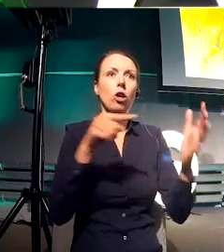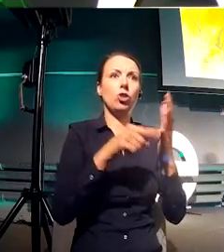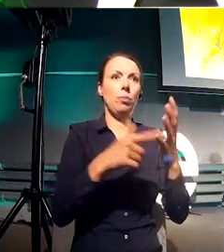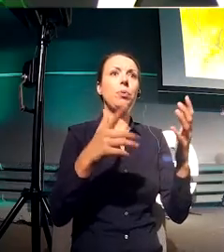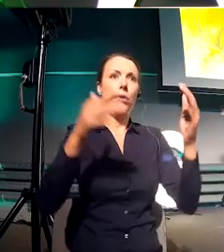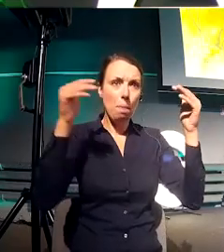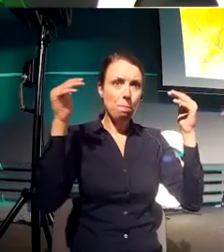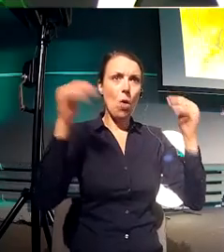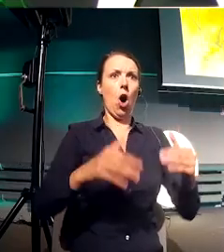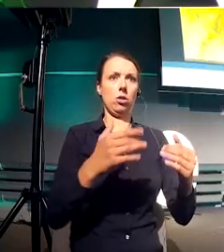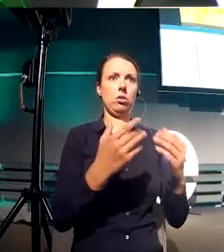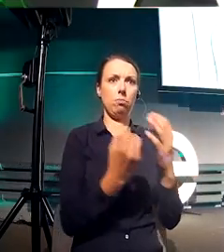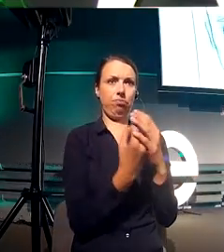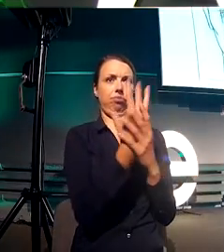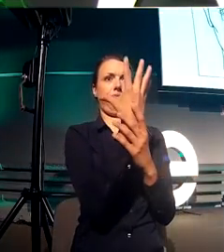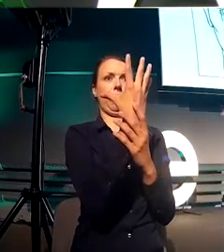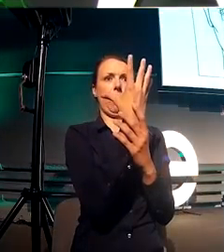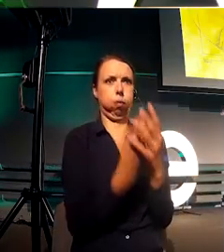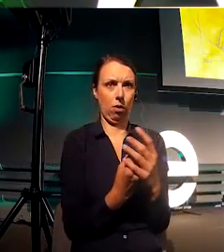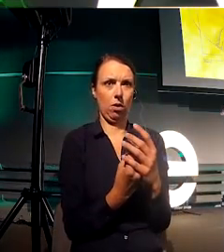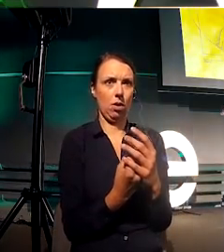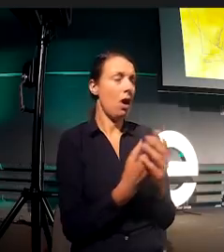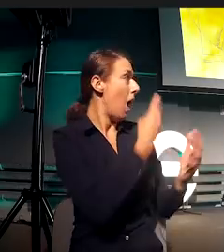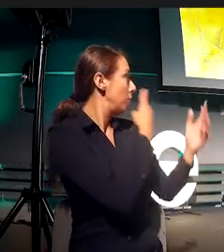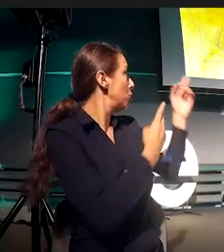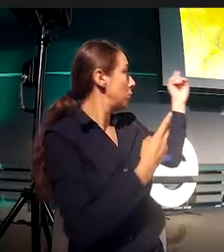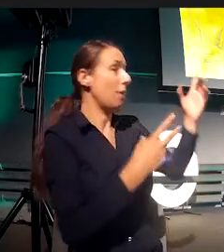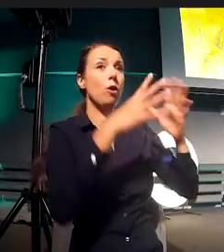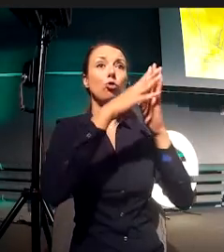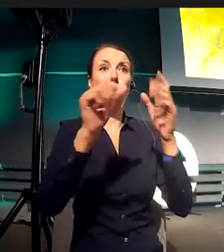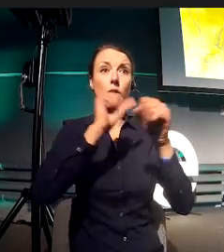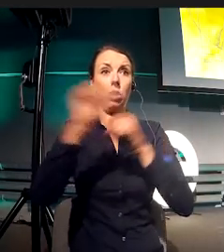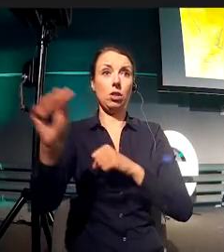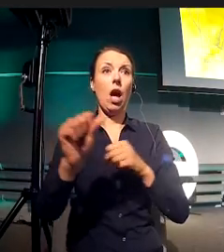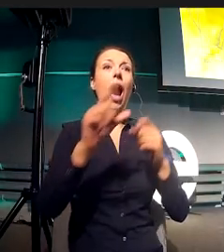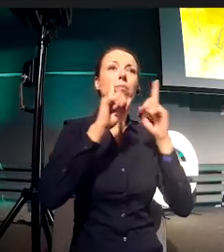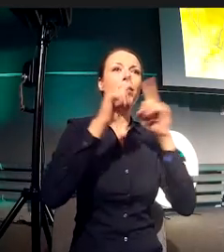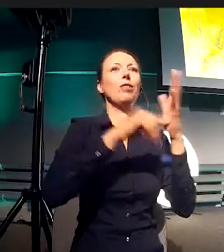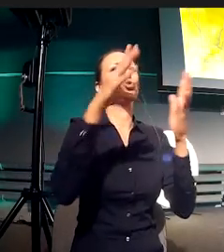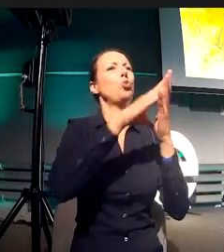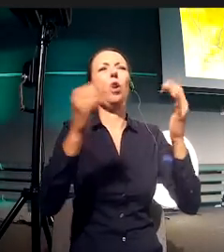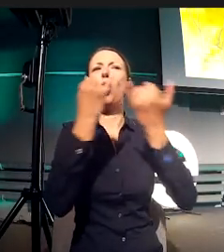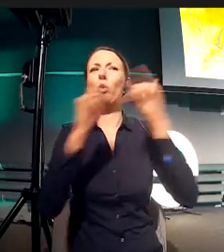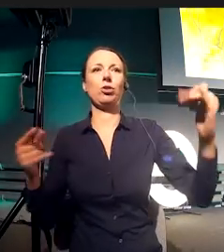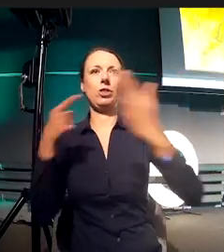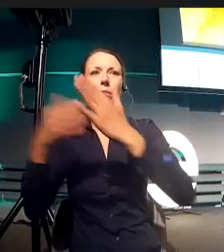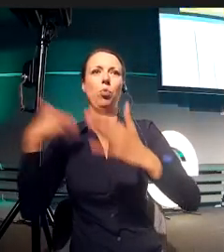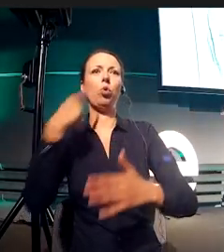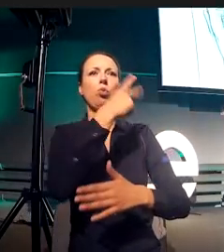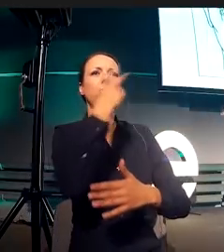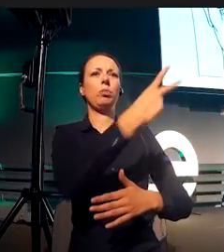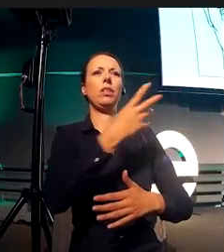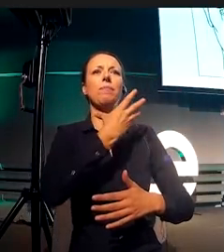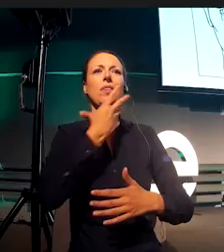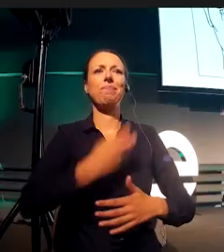pattern has been used in different things like da Vinci, in art. It's